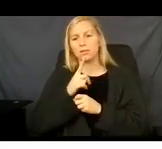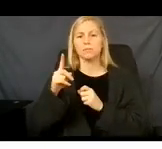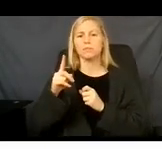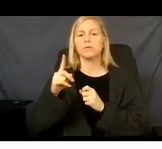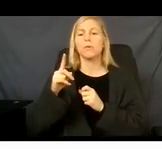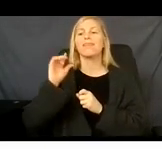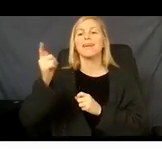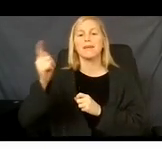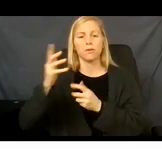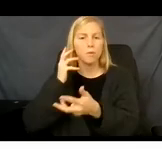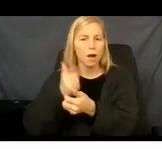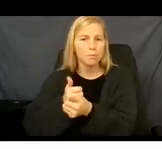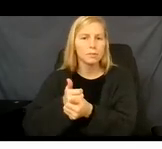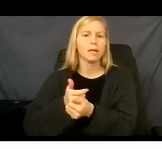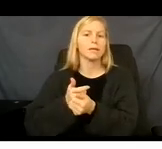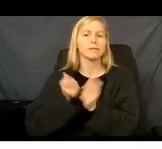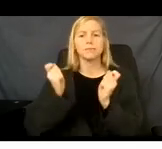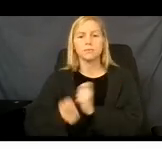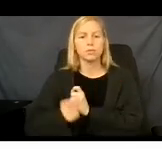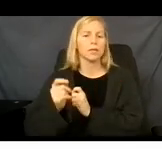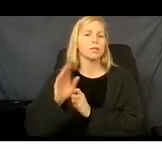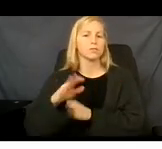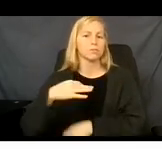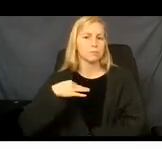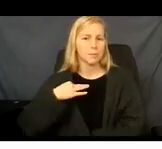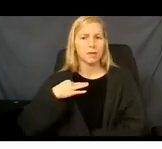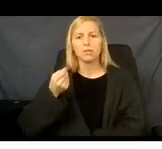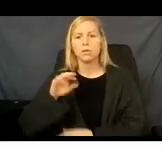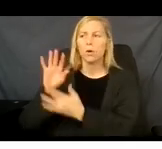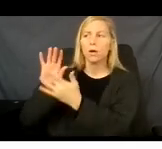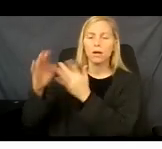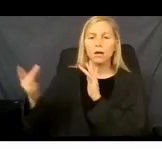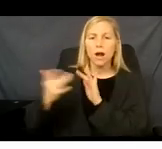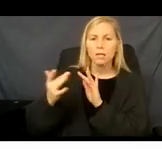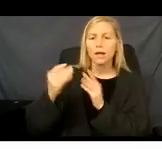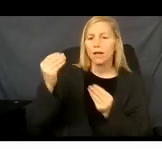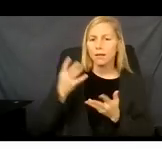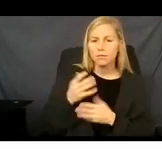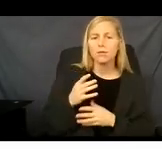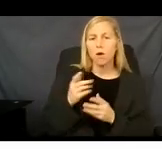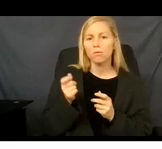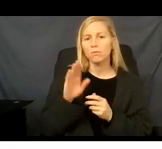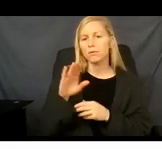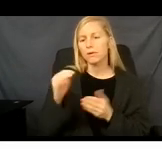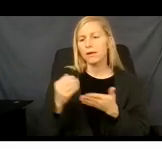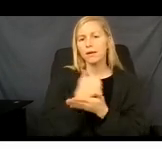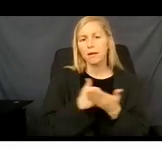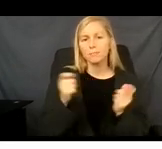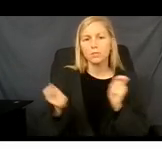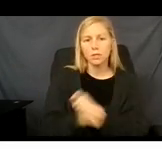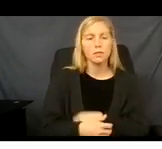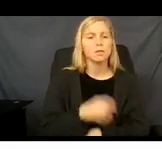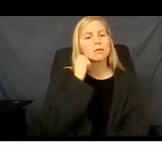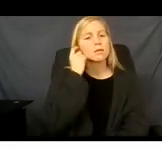And then I am on the income charts to make us understand how your income and family size